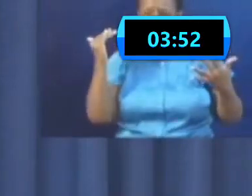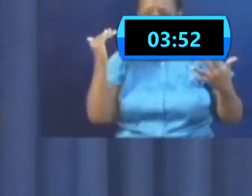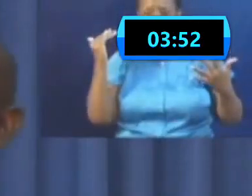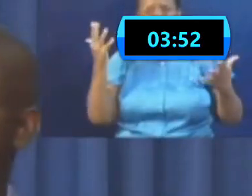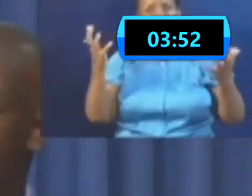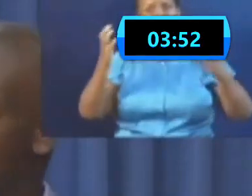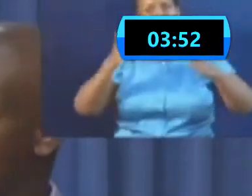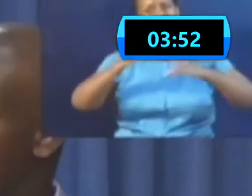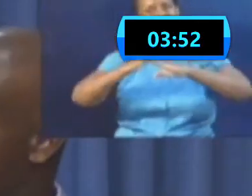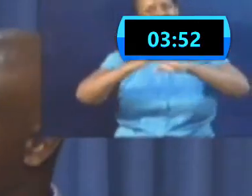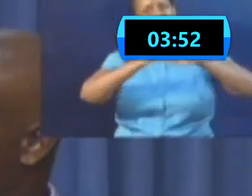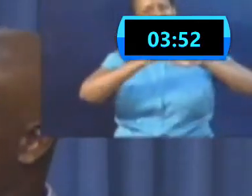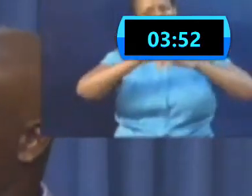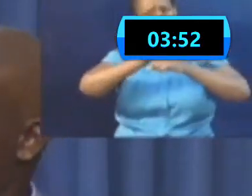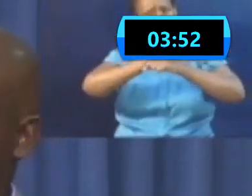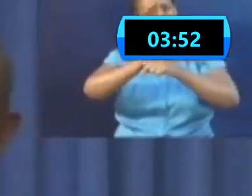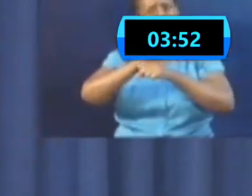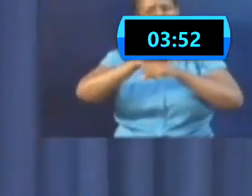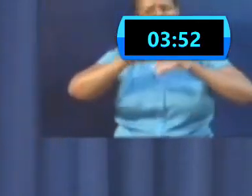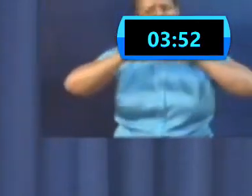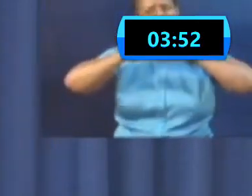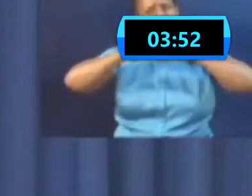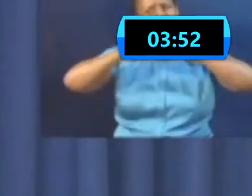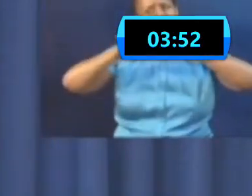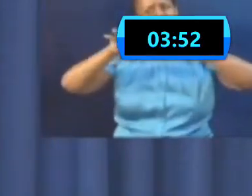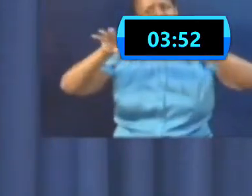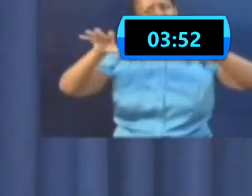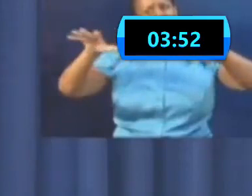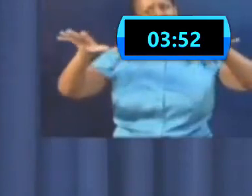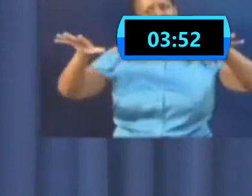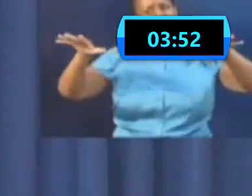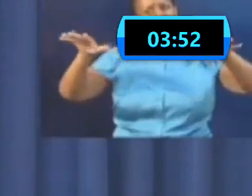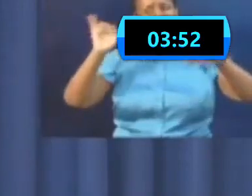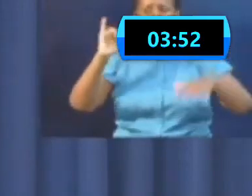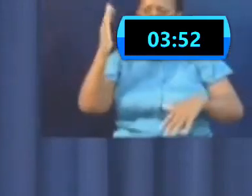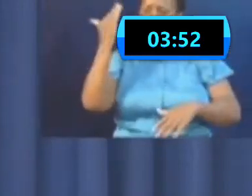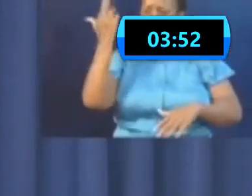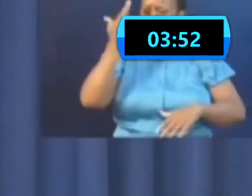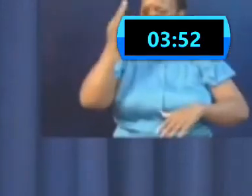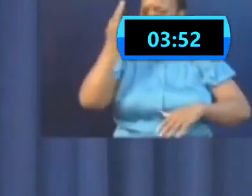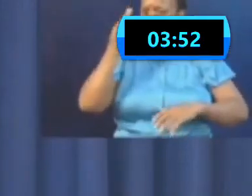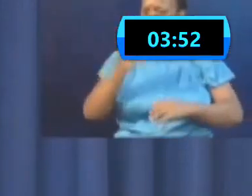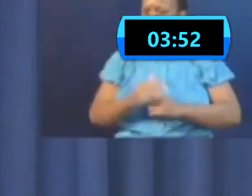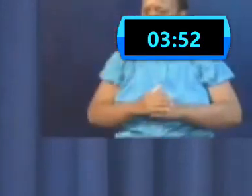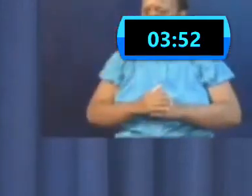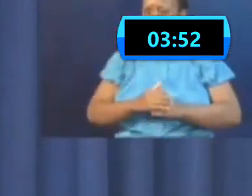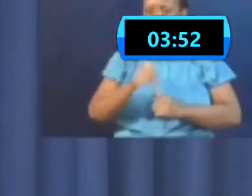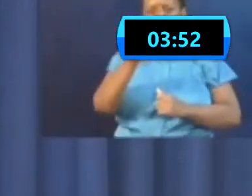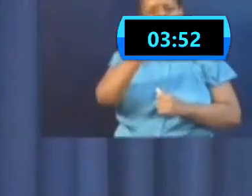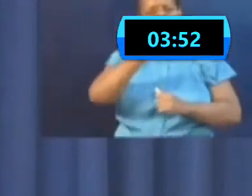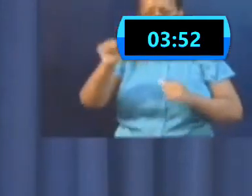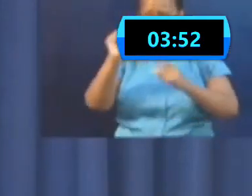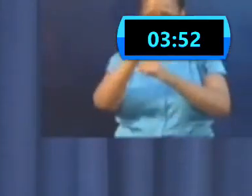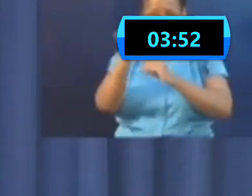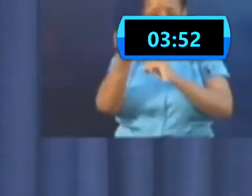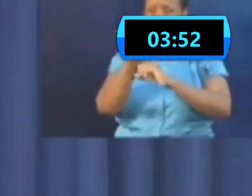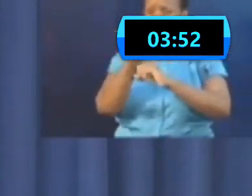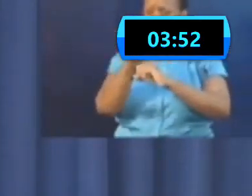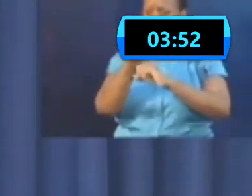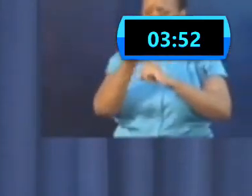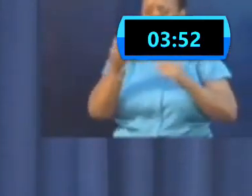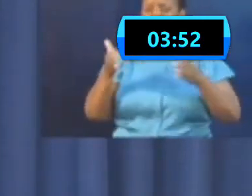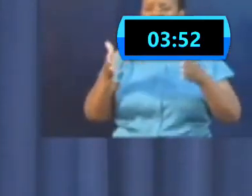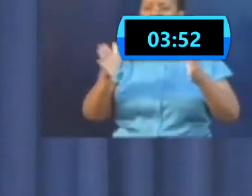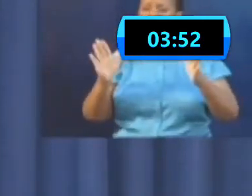virus moving from one person to another. So any situation that allows that bridge to be available,